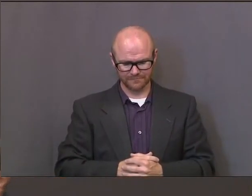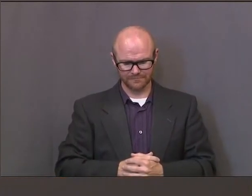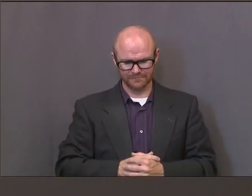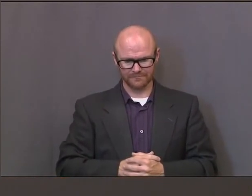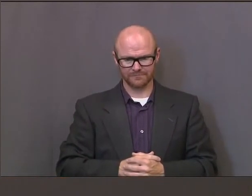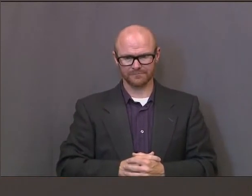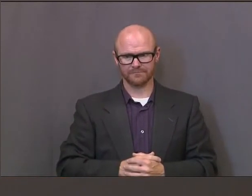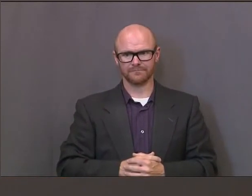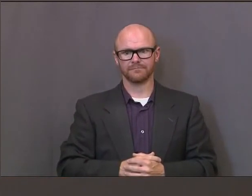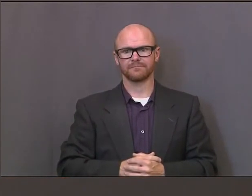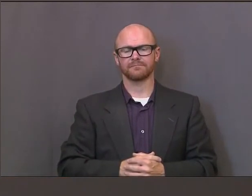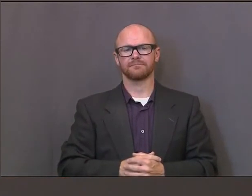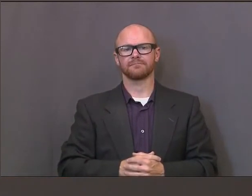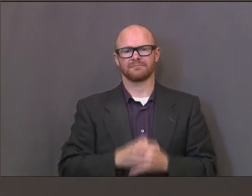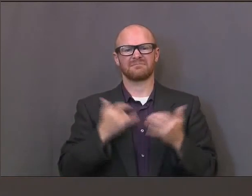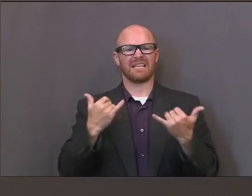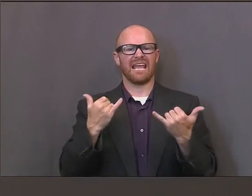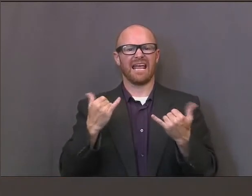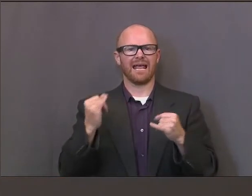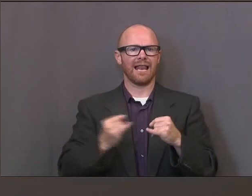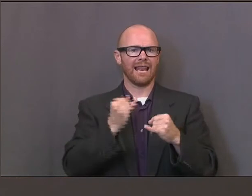Okay, we'll have one last question.